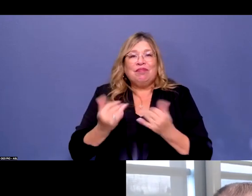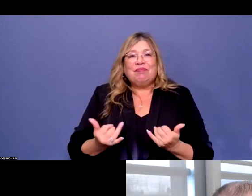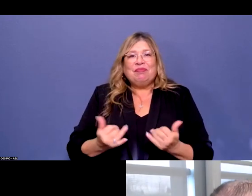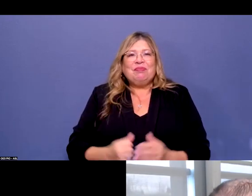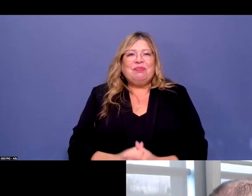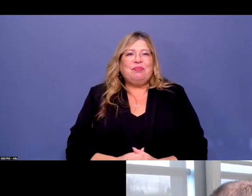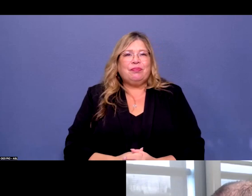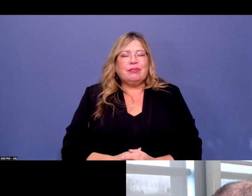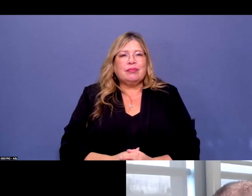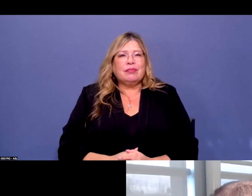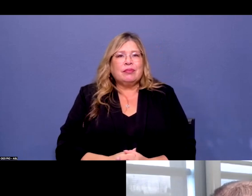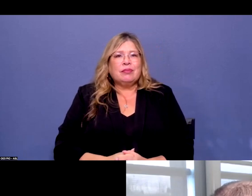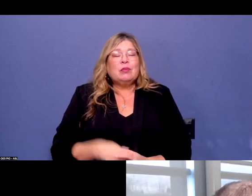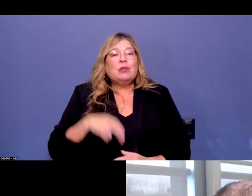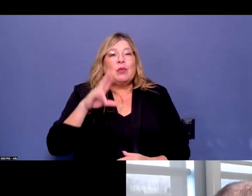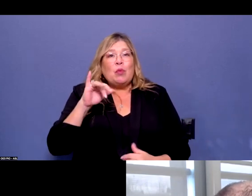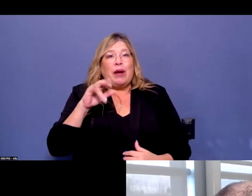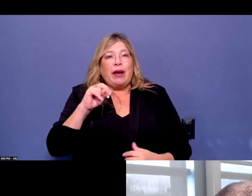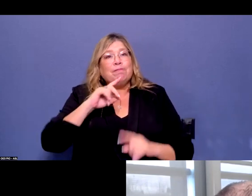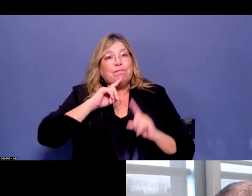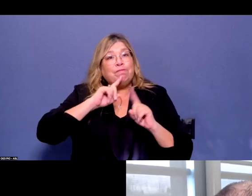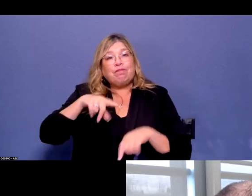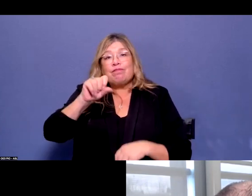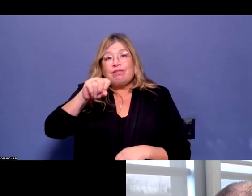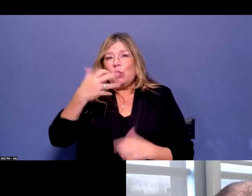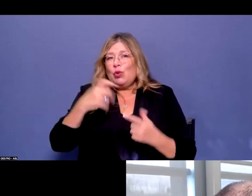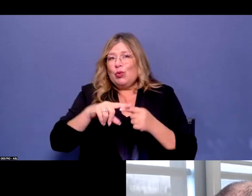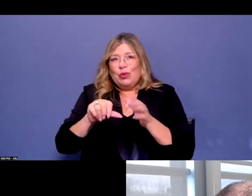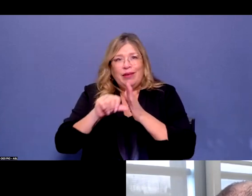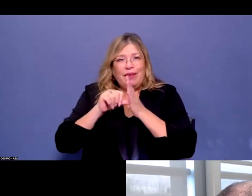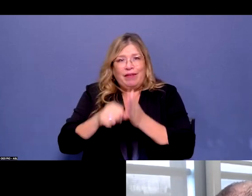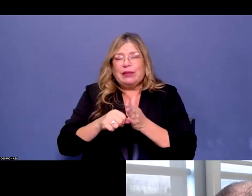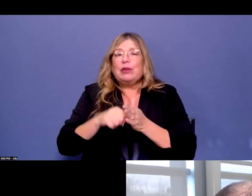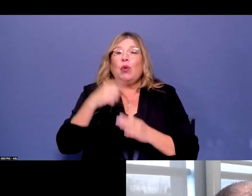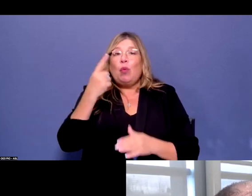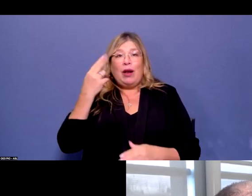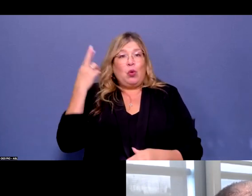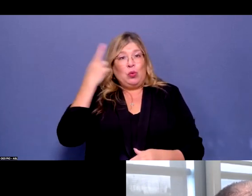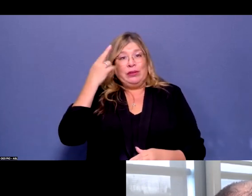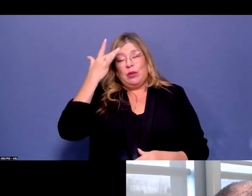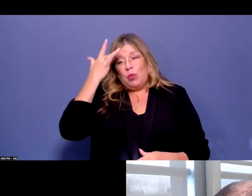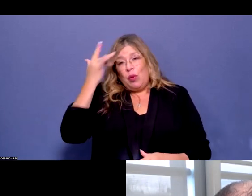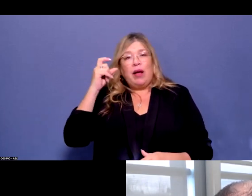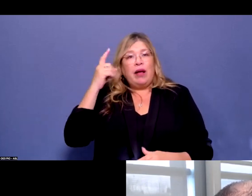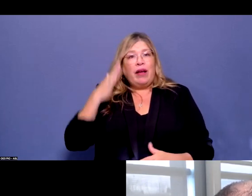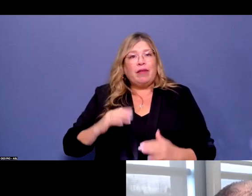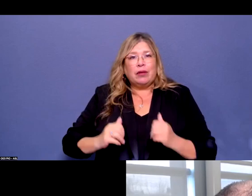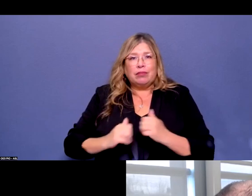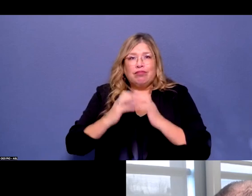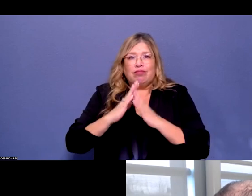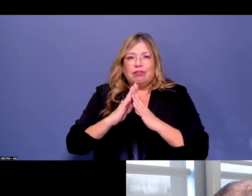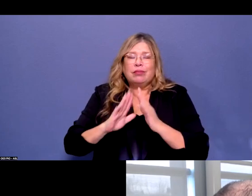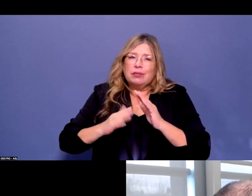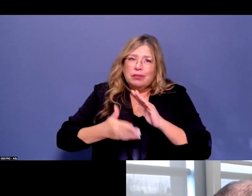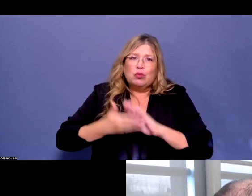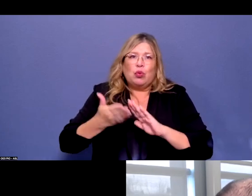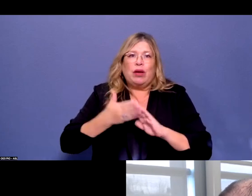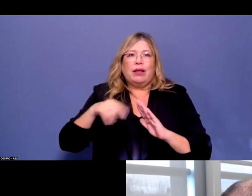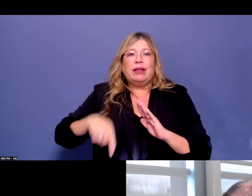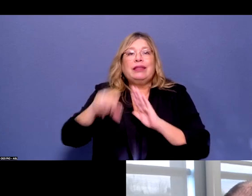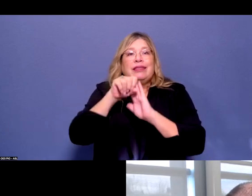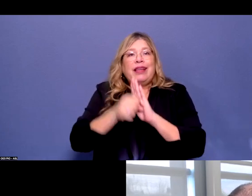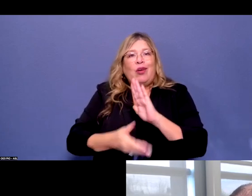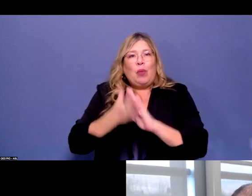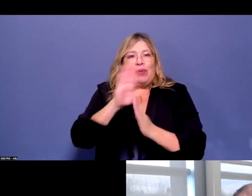Yeah, and I want to emphasize that one of the reasons the governor activated the State Operations Center is to kind of increase that coordination